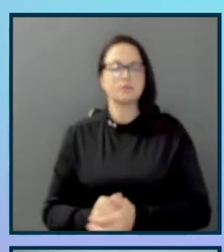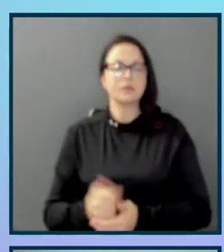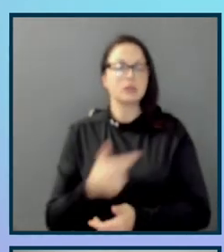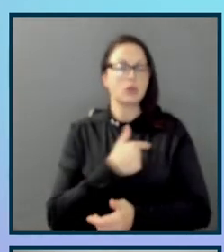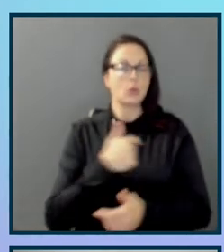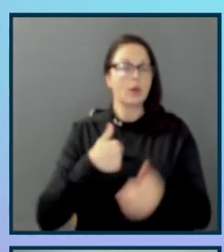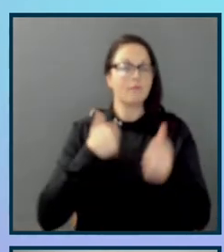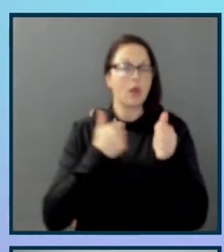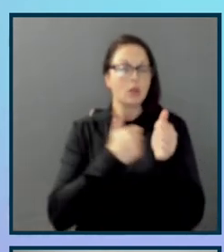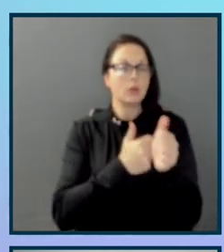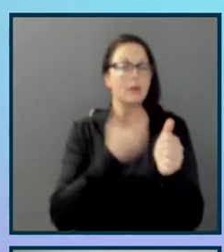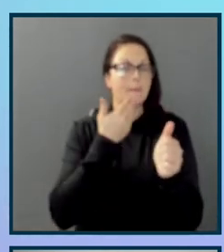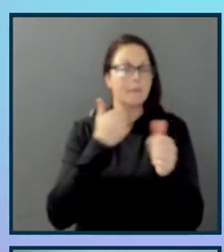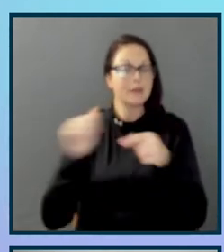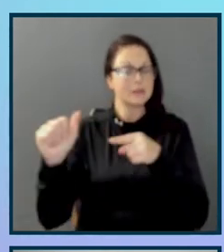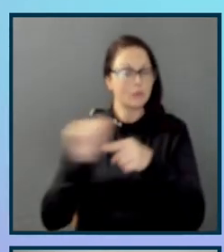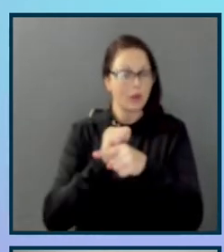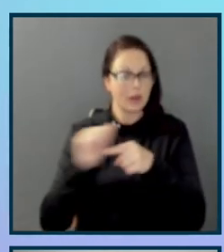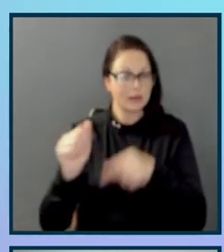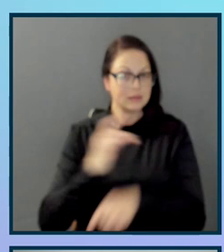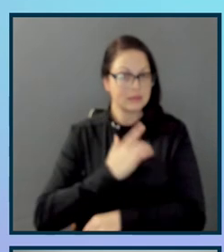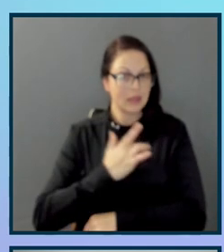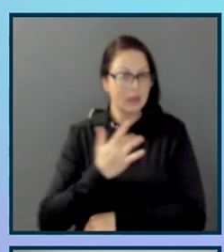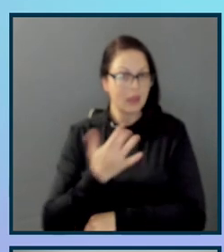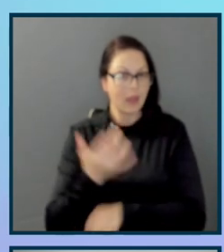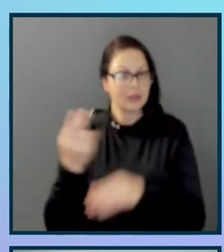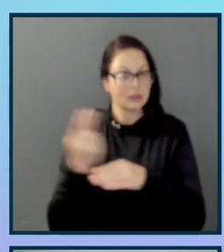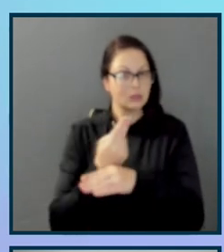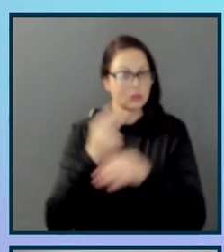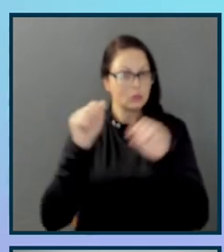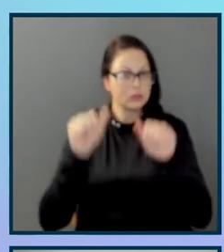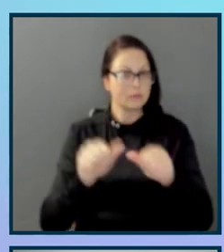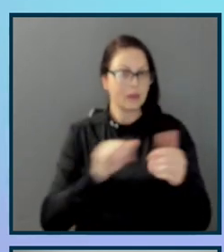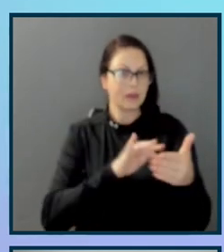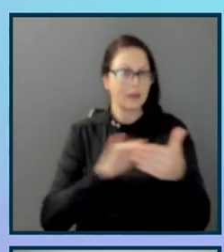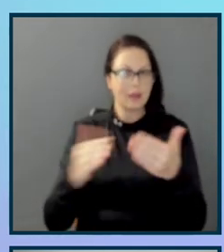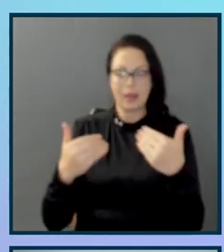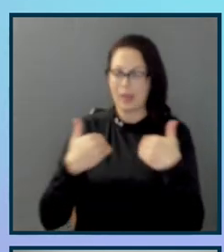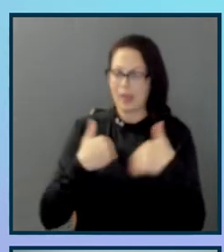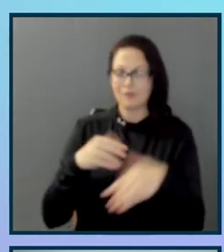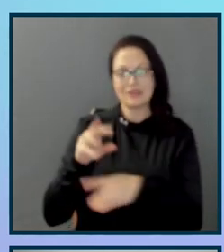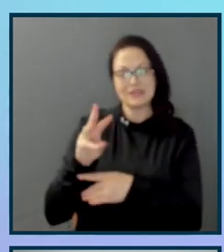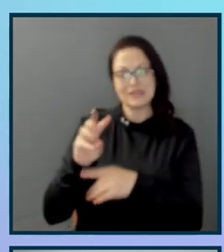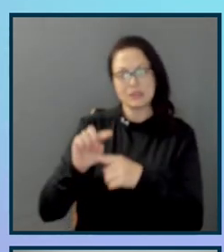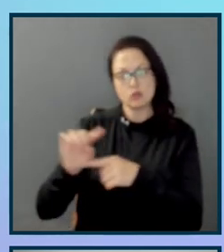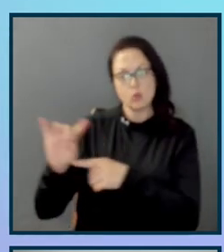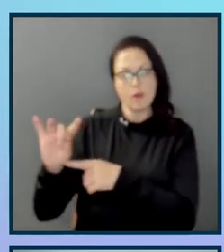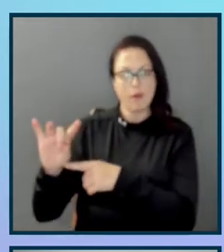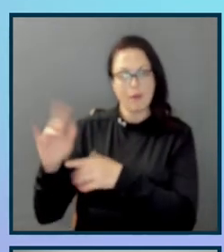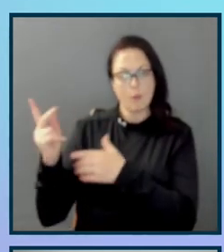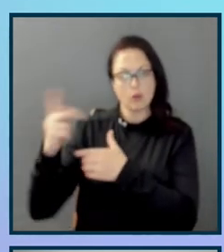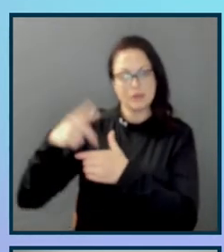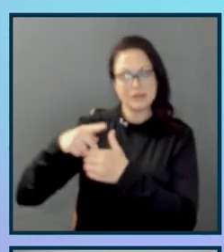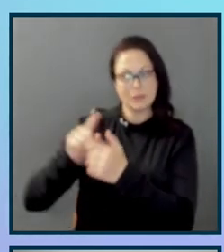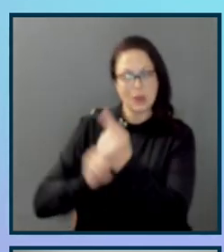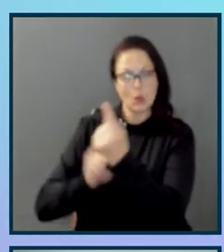practices. And generally, our usability studies consist of six to eight participants in one-to-one studies that take